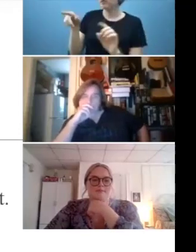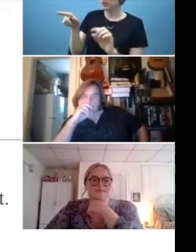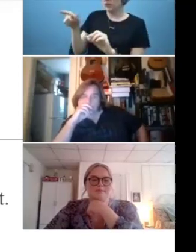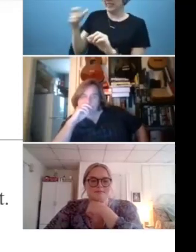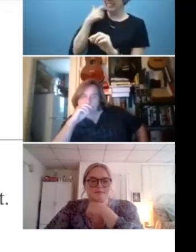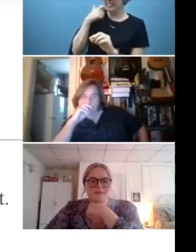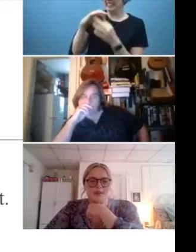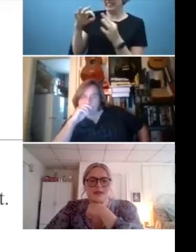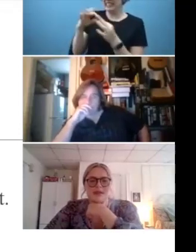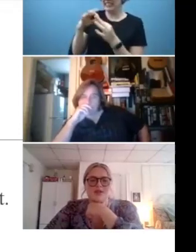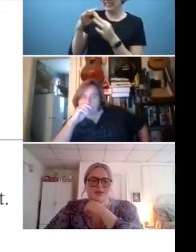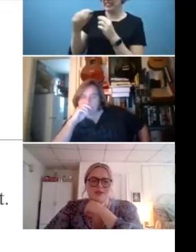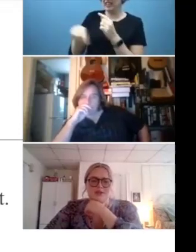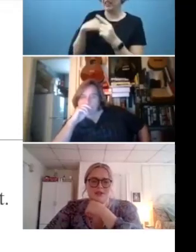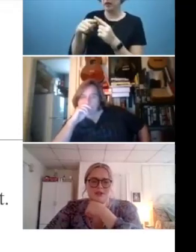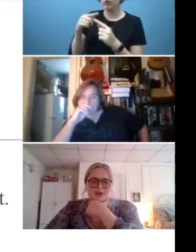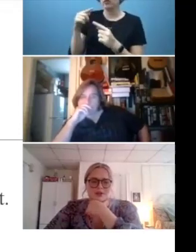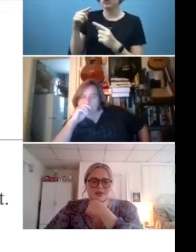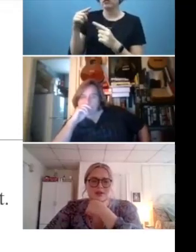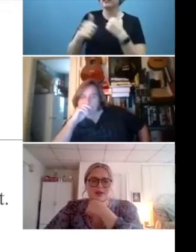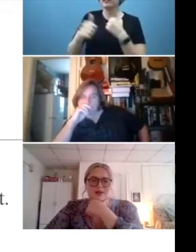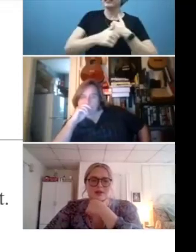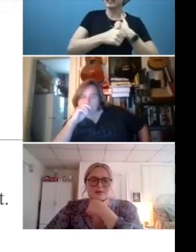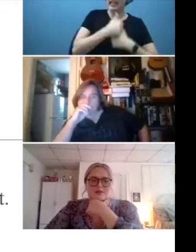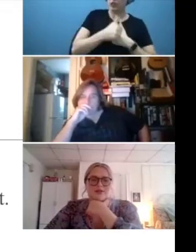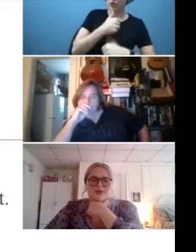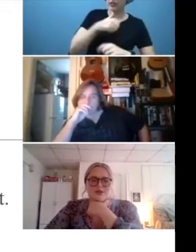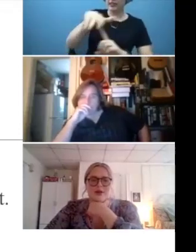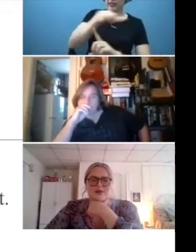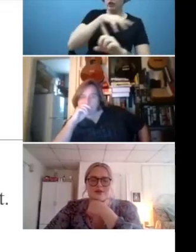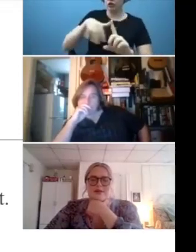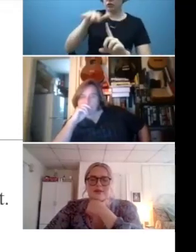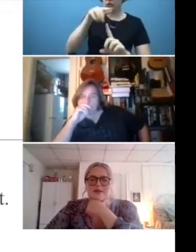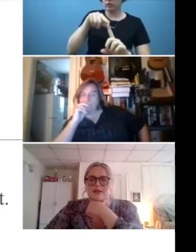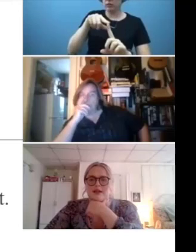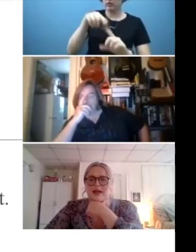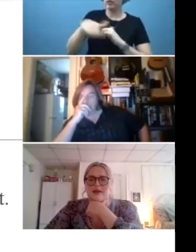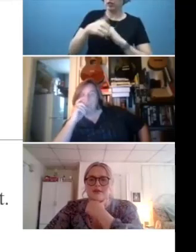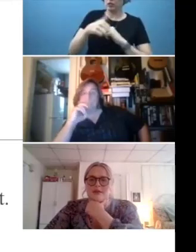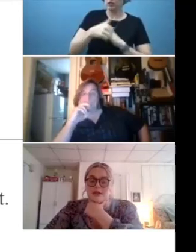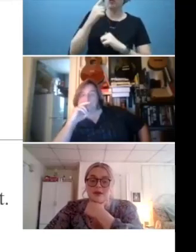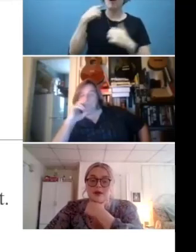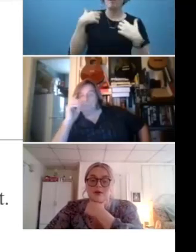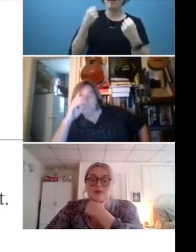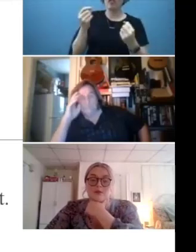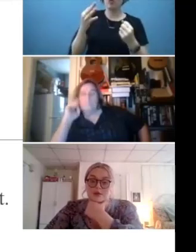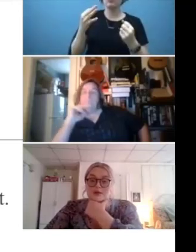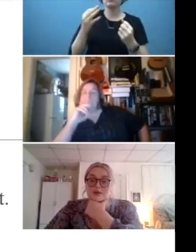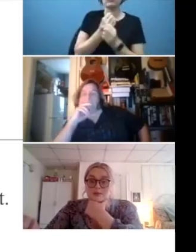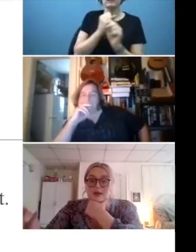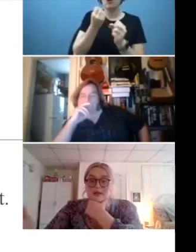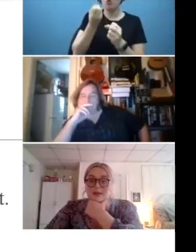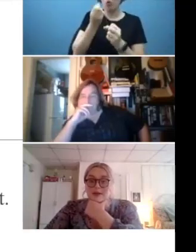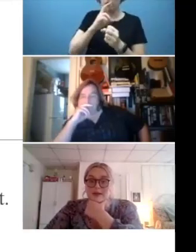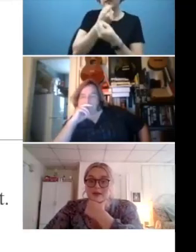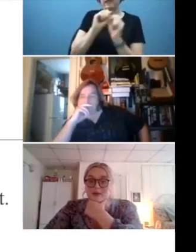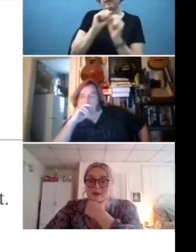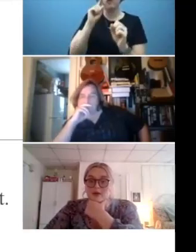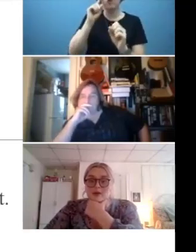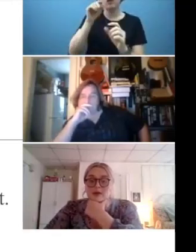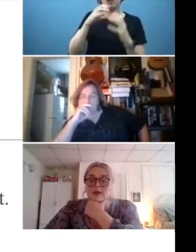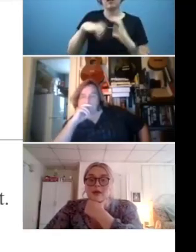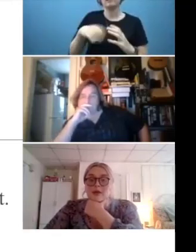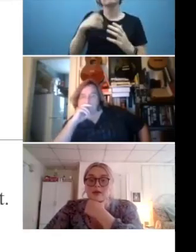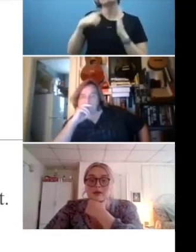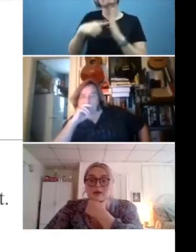dangerous conditions that are danger to health or safety of a client, I was thinking about, of course, the pandemic that